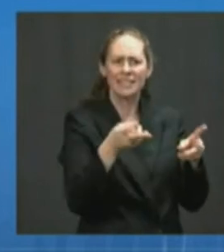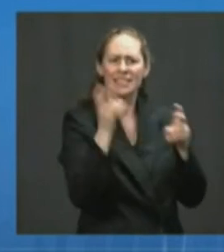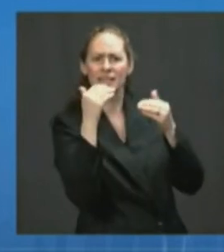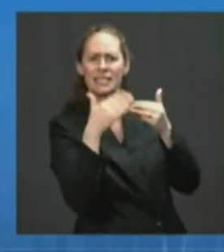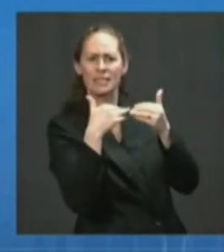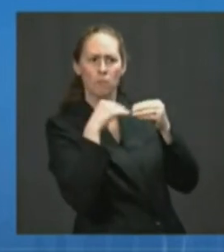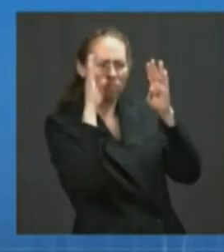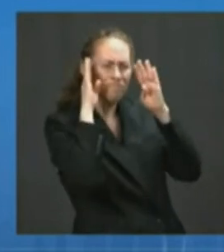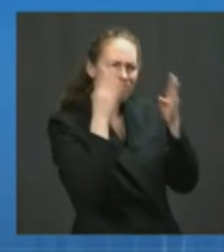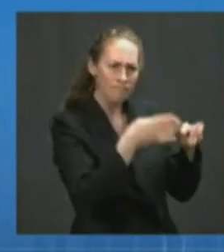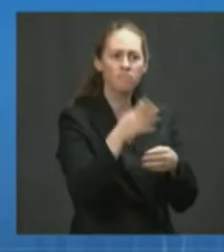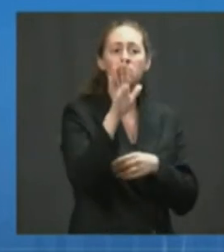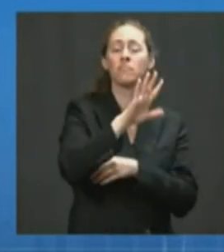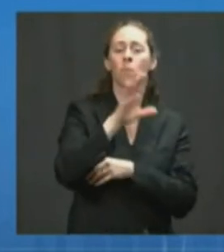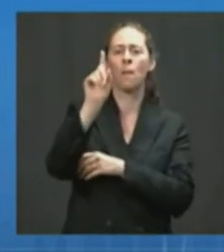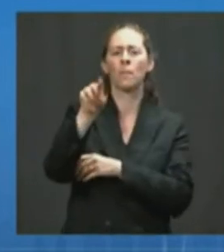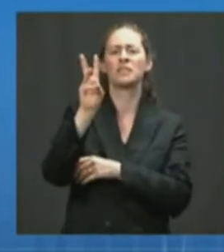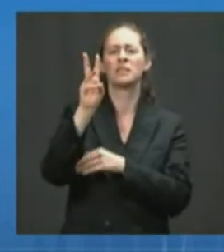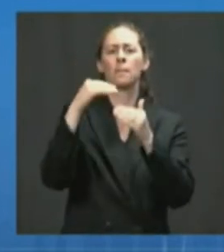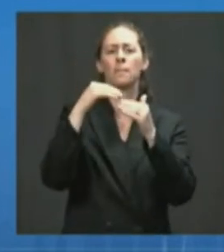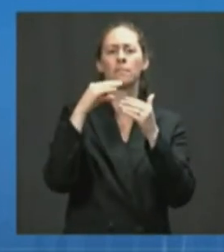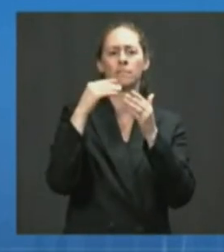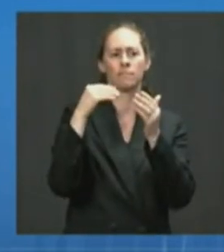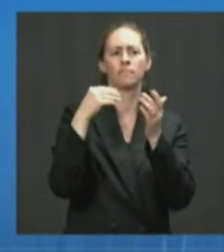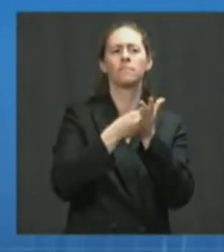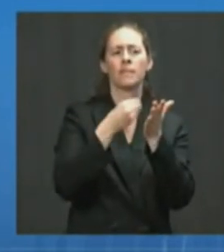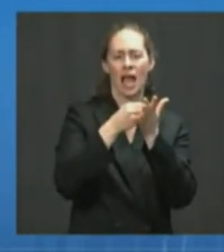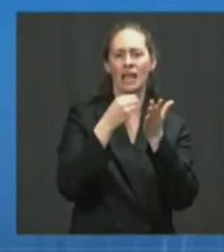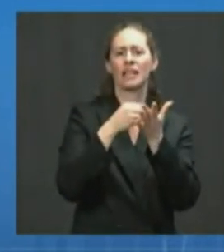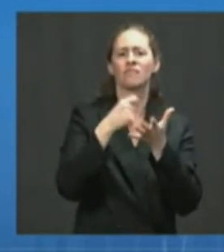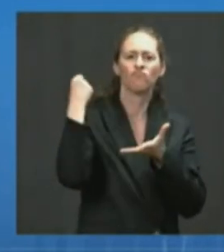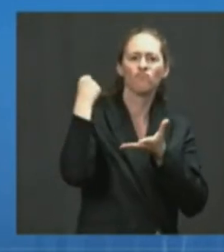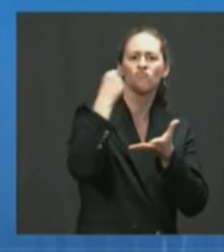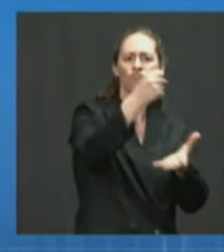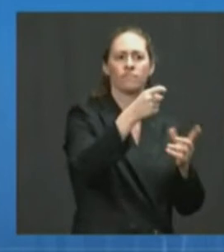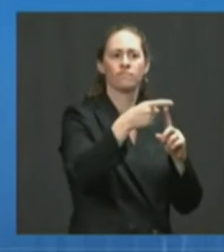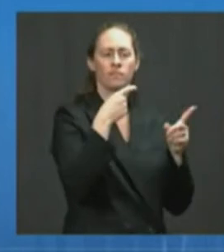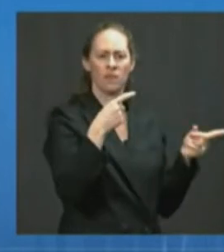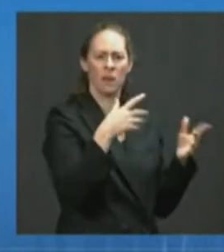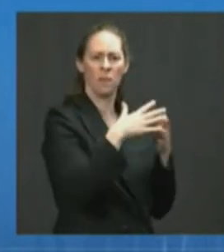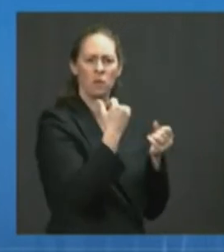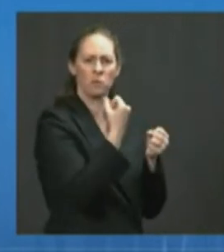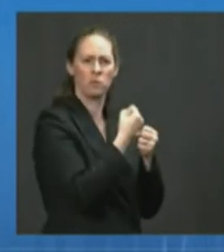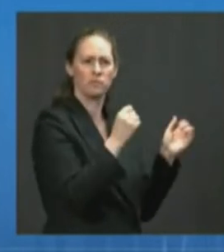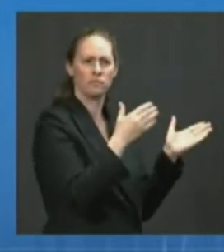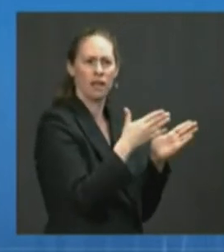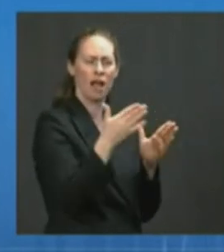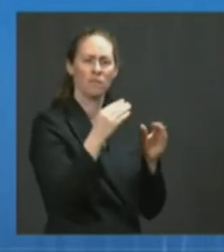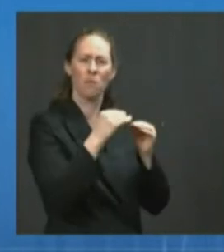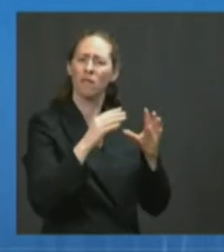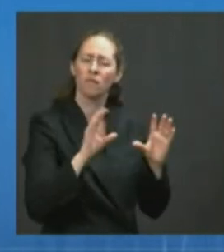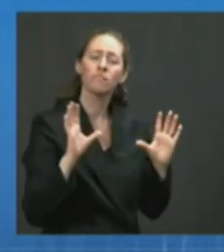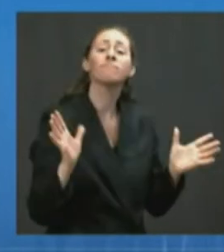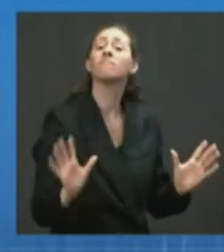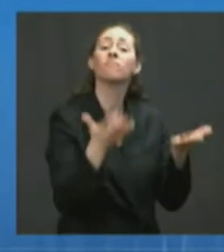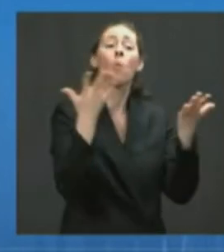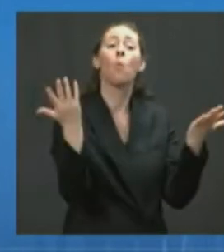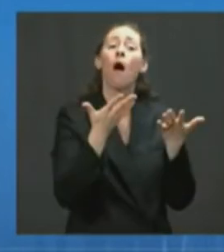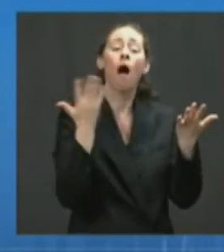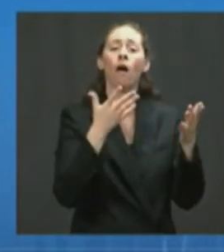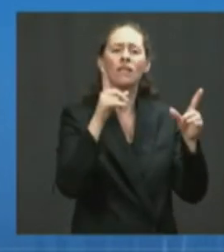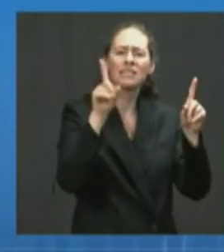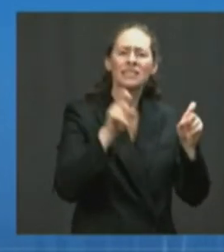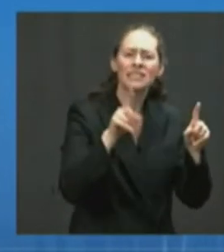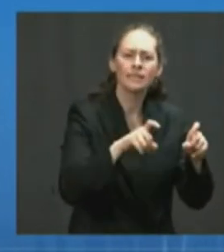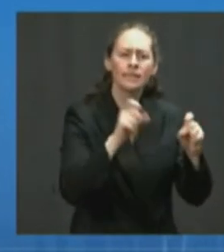investment in American Rescue Plan funding to bolster testing and mitigation measures in high risk congregate